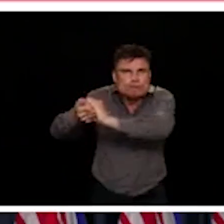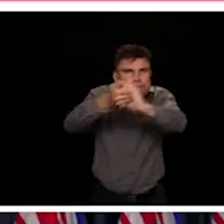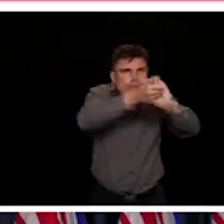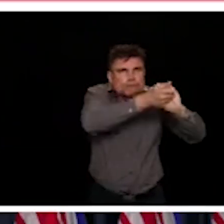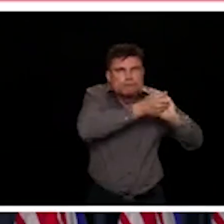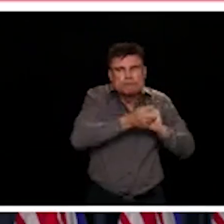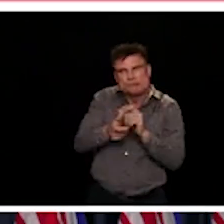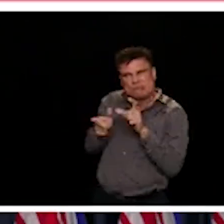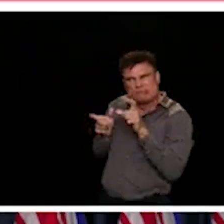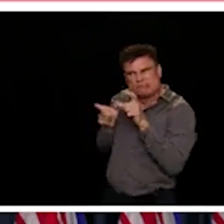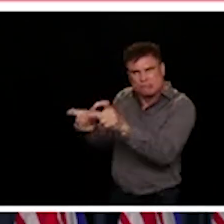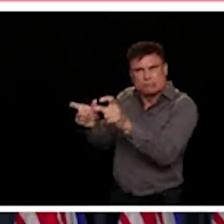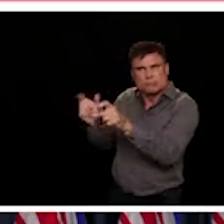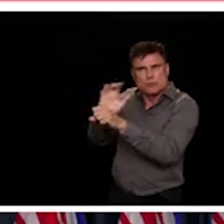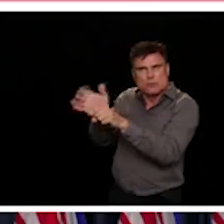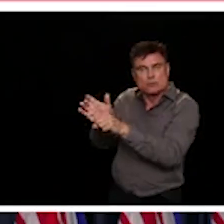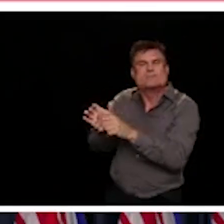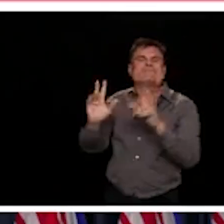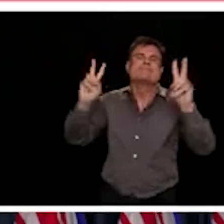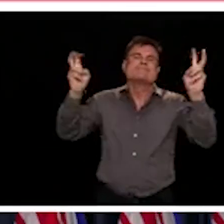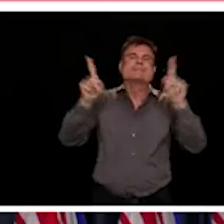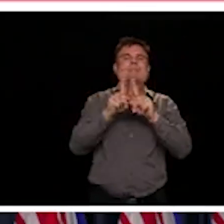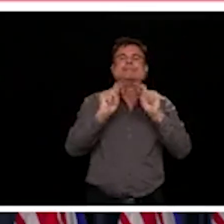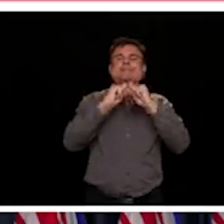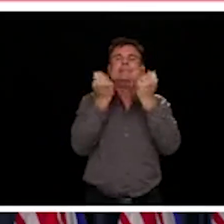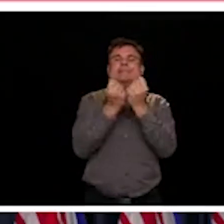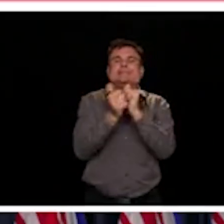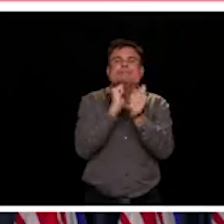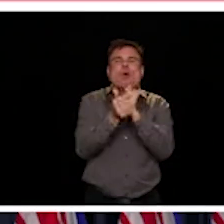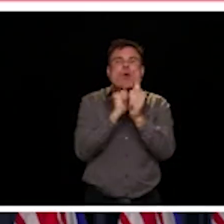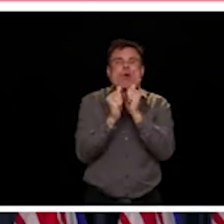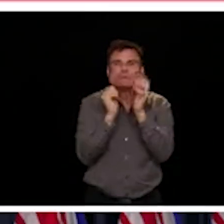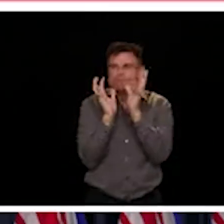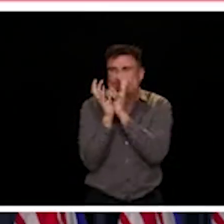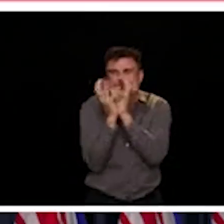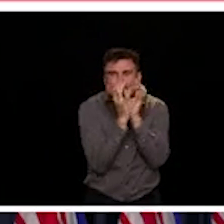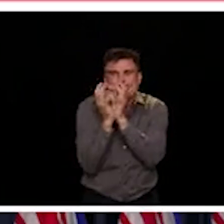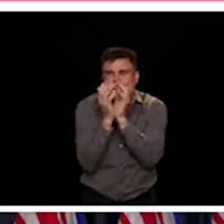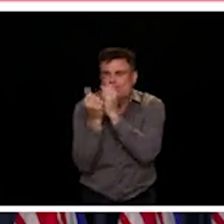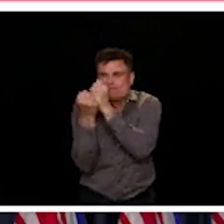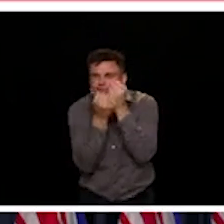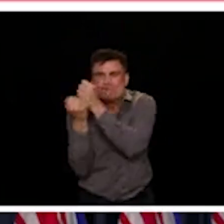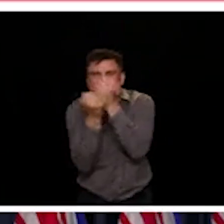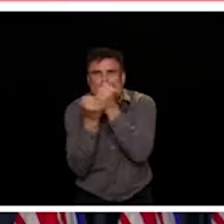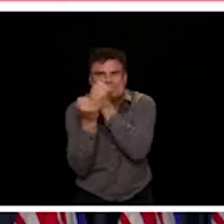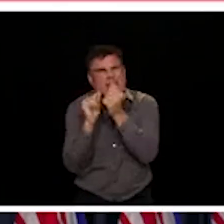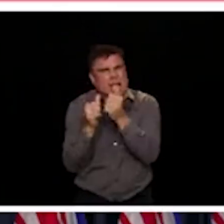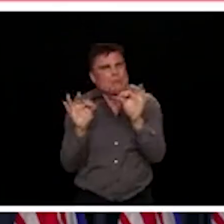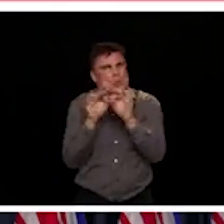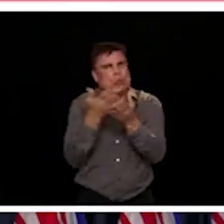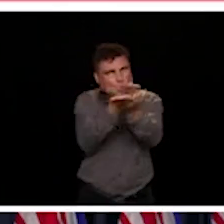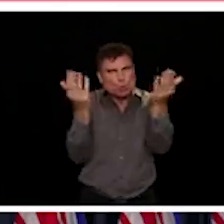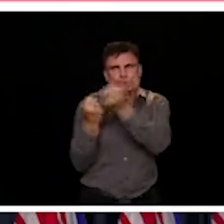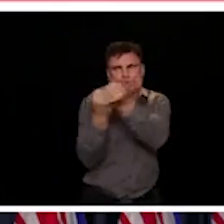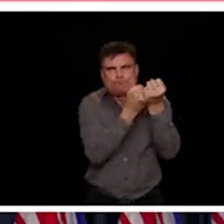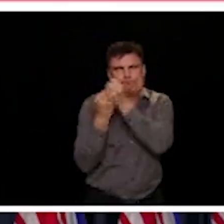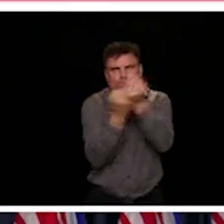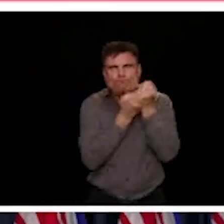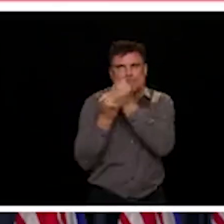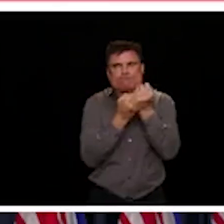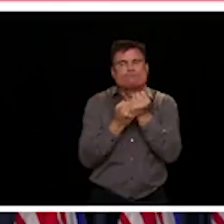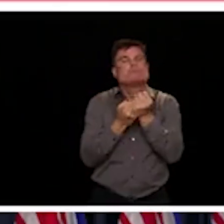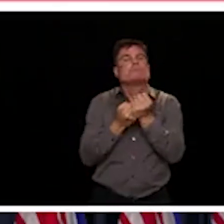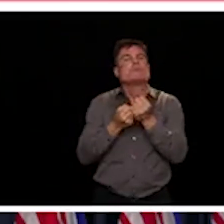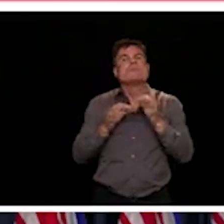keep our bubbles small. Know the people that we are with, that we have those close contacts over time with.